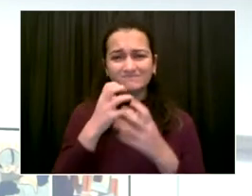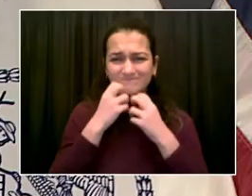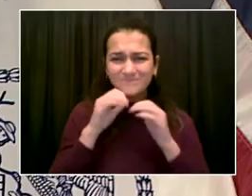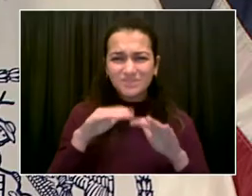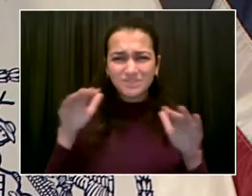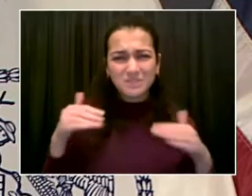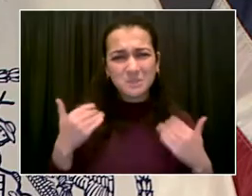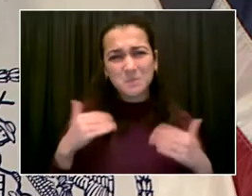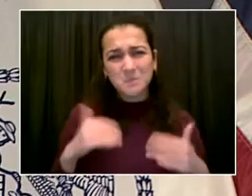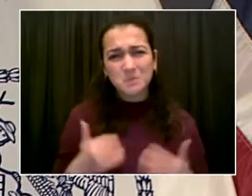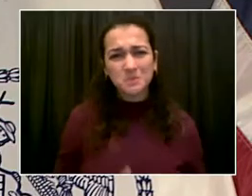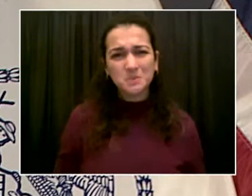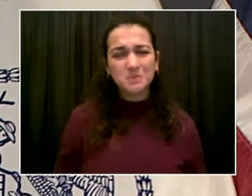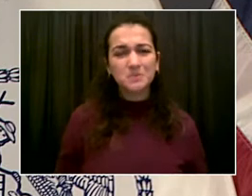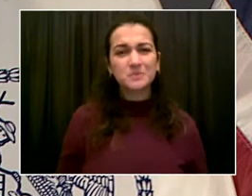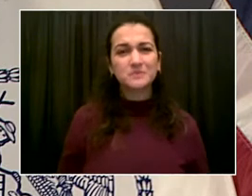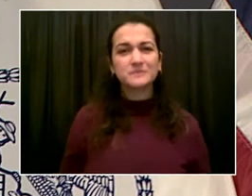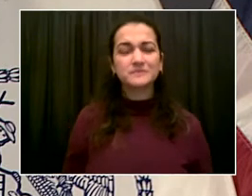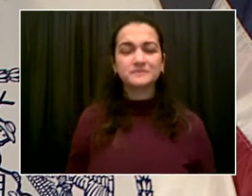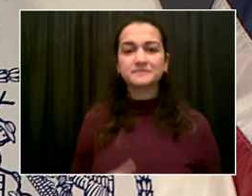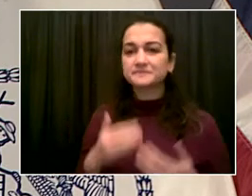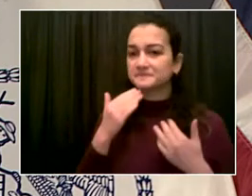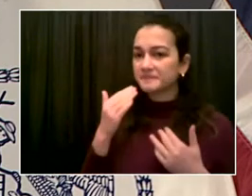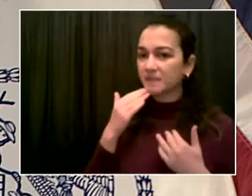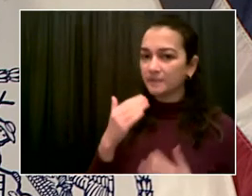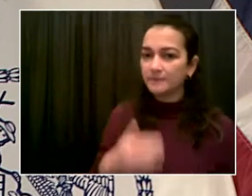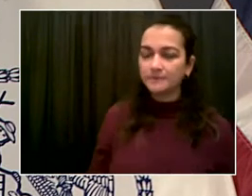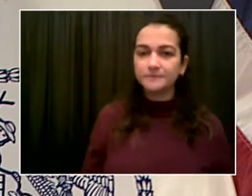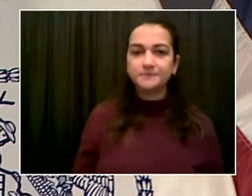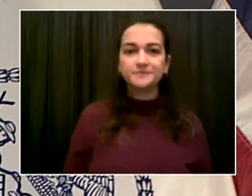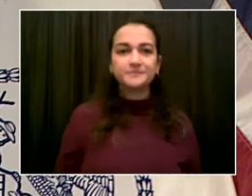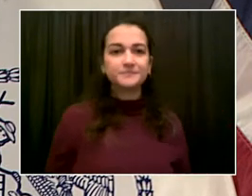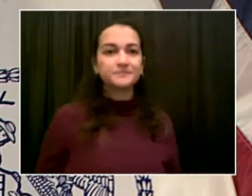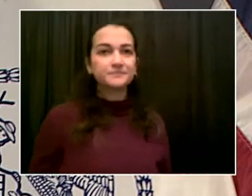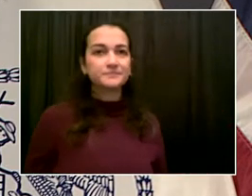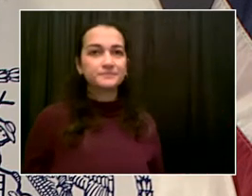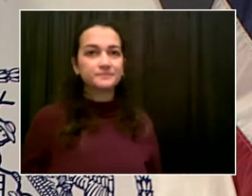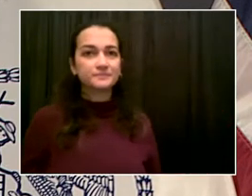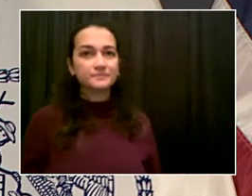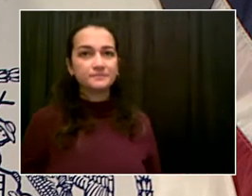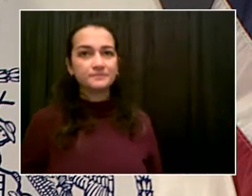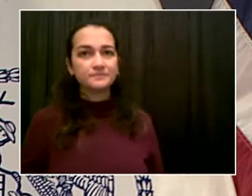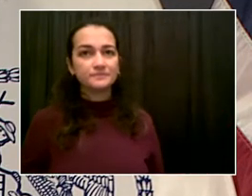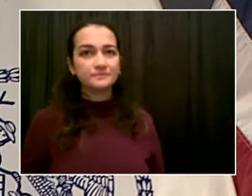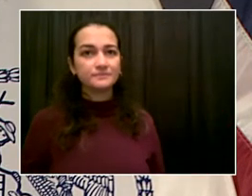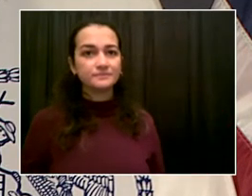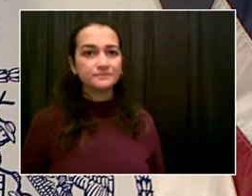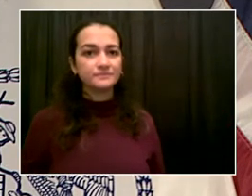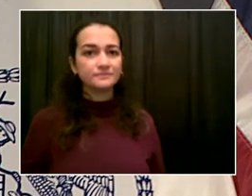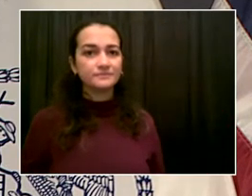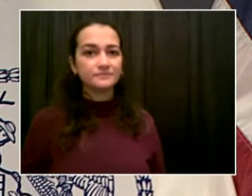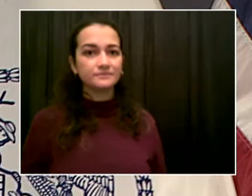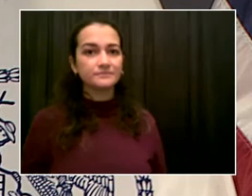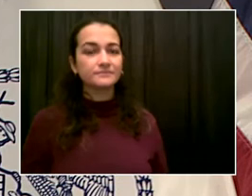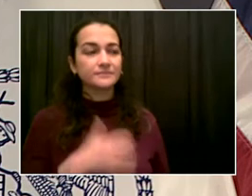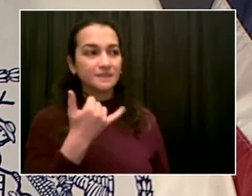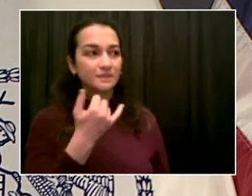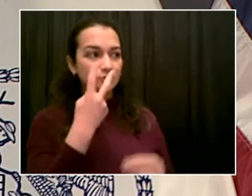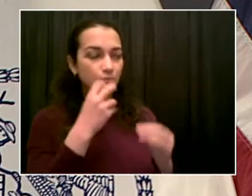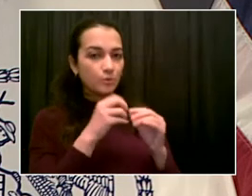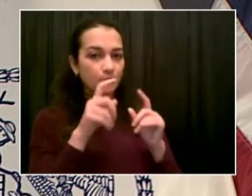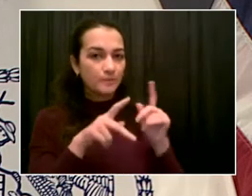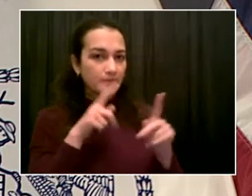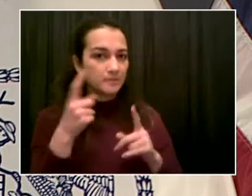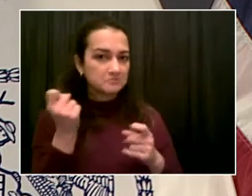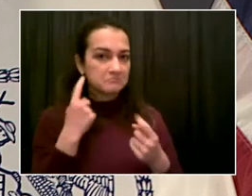you very much. Go ahead. My apologies. Now we have two more questions left for today. Our next question goes to Julia Marsh from